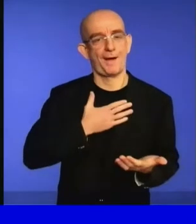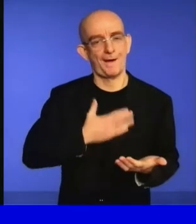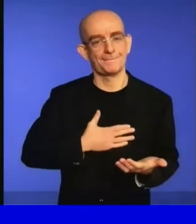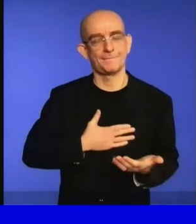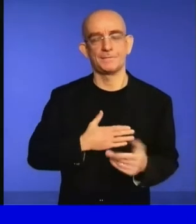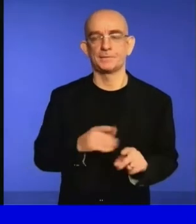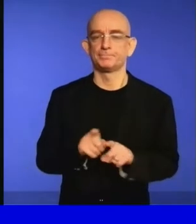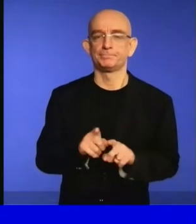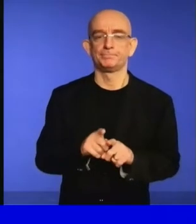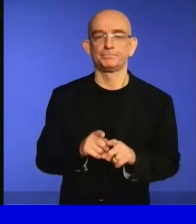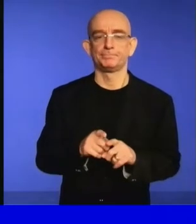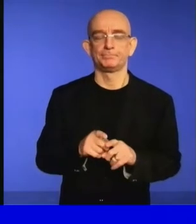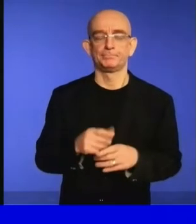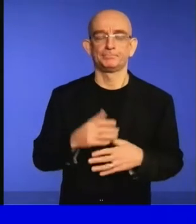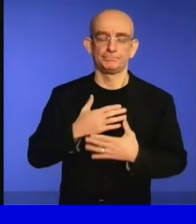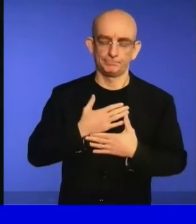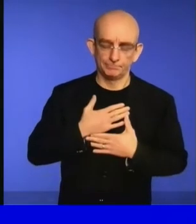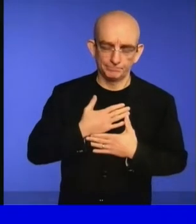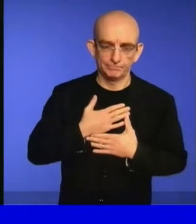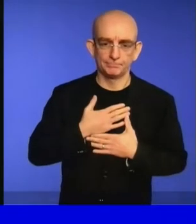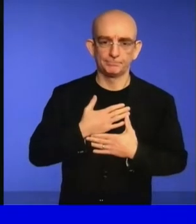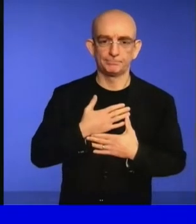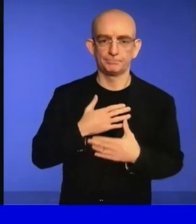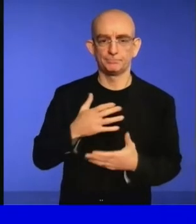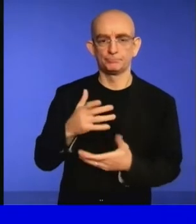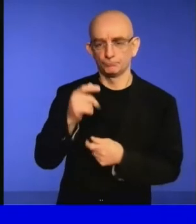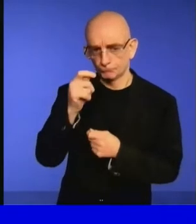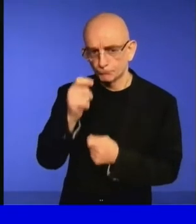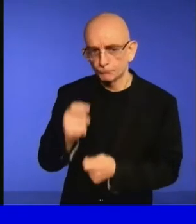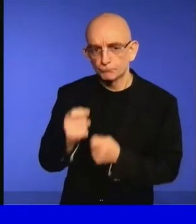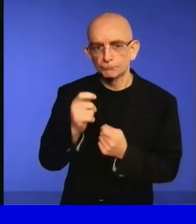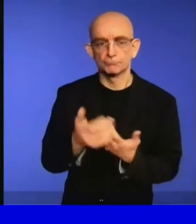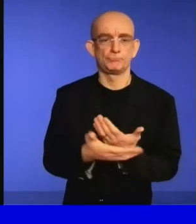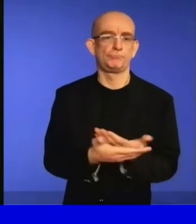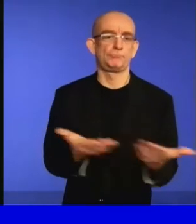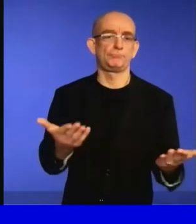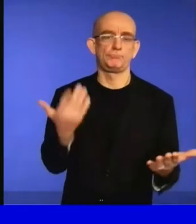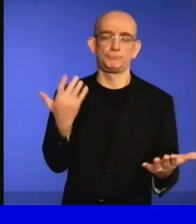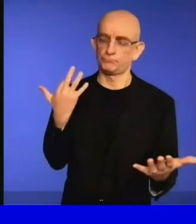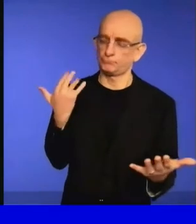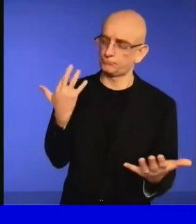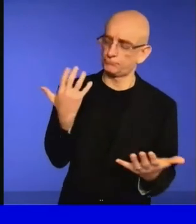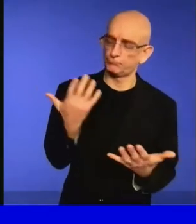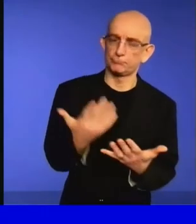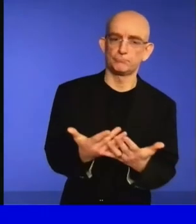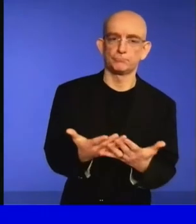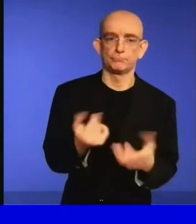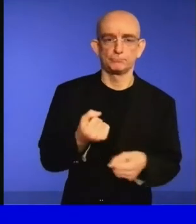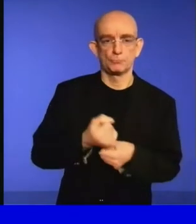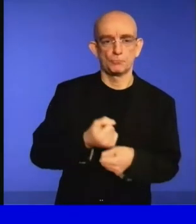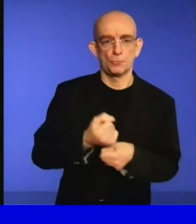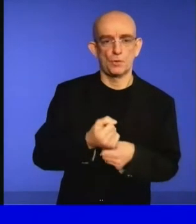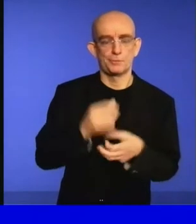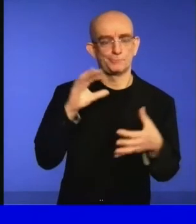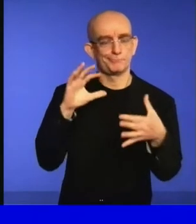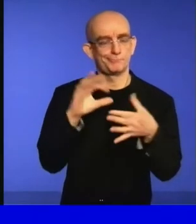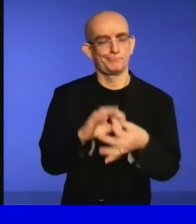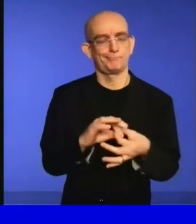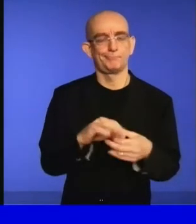on Rights of People with Disability and make good on the promise of the 2020